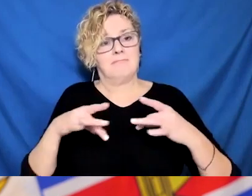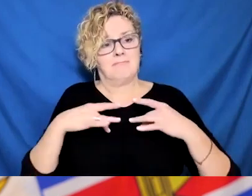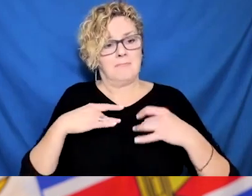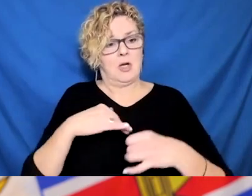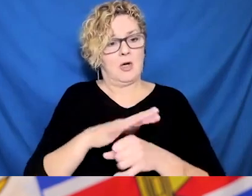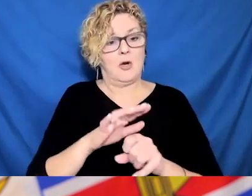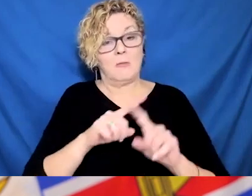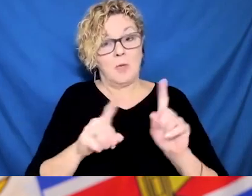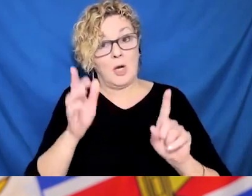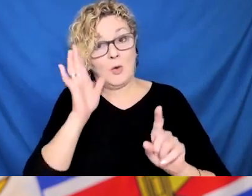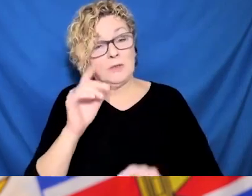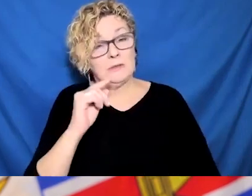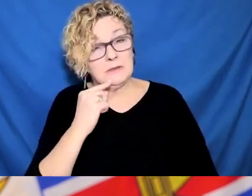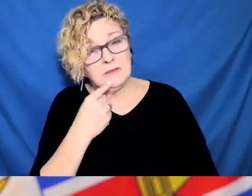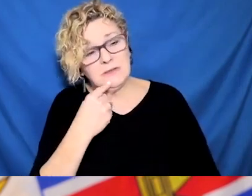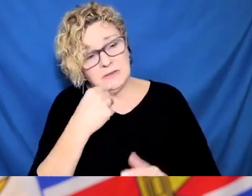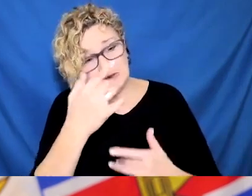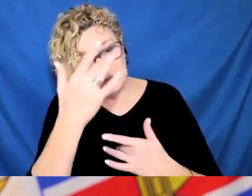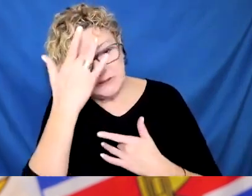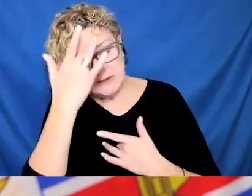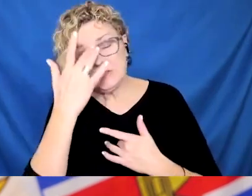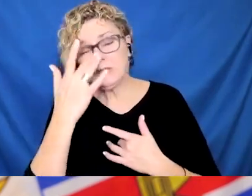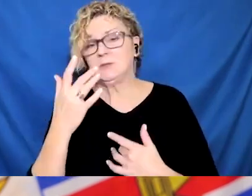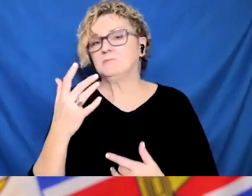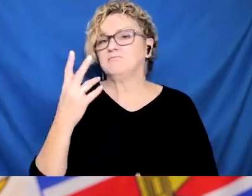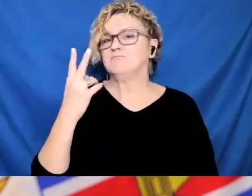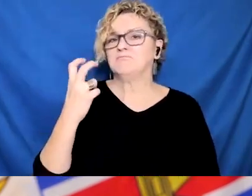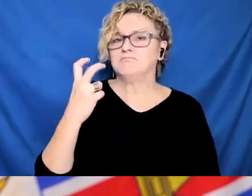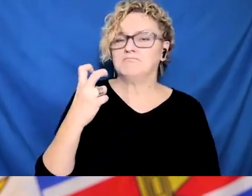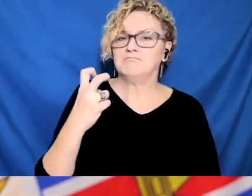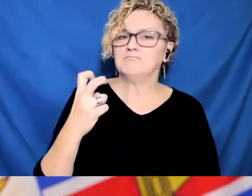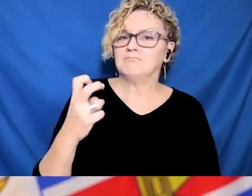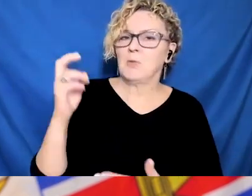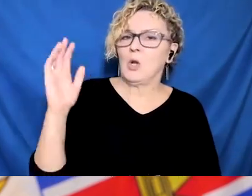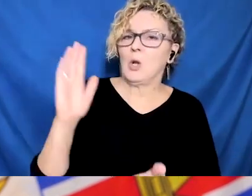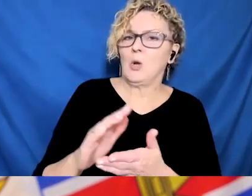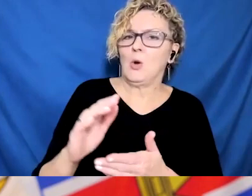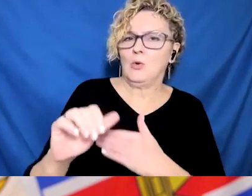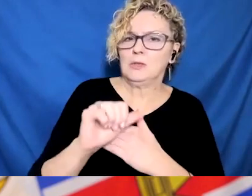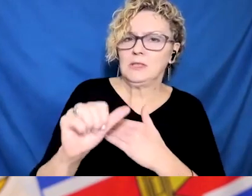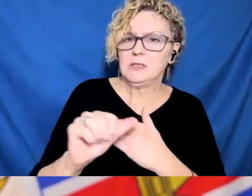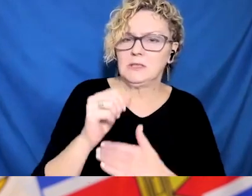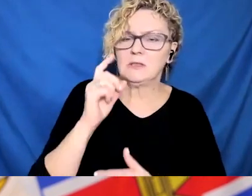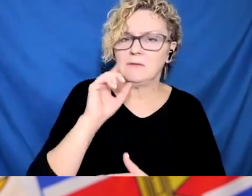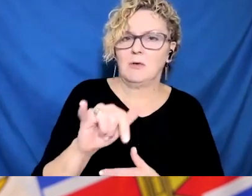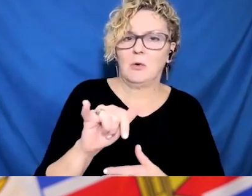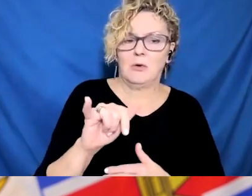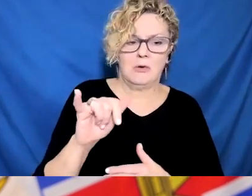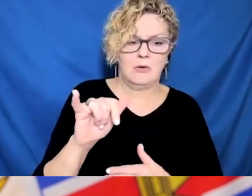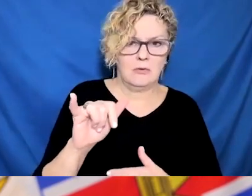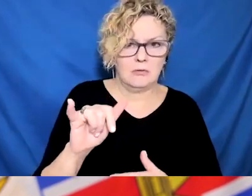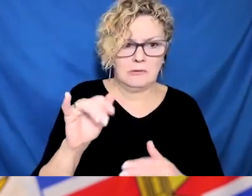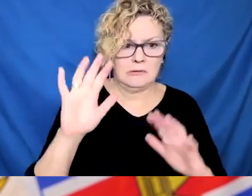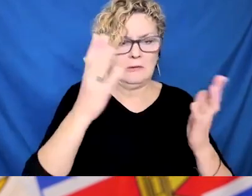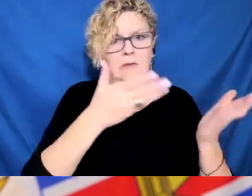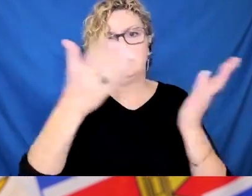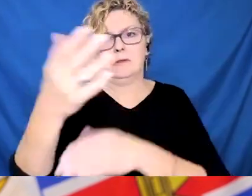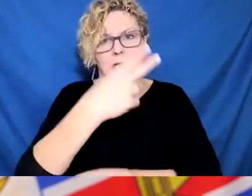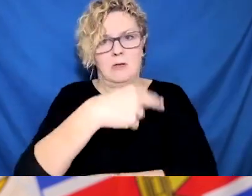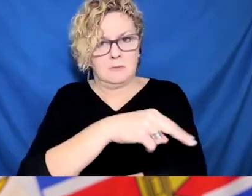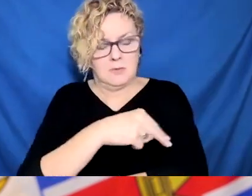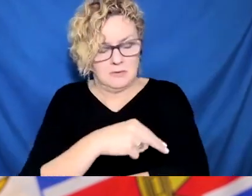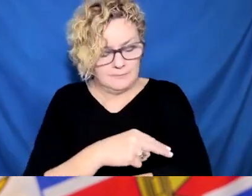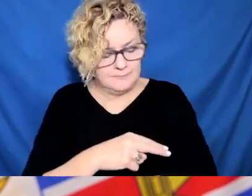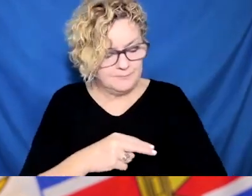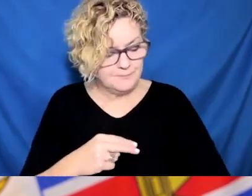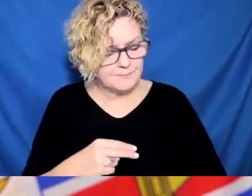care homes and residents and staff in long-term care as we're going through this transition period as well. And we want to make sure that we're